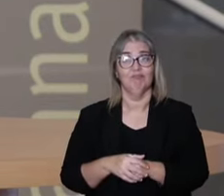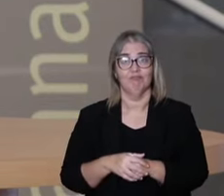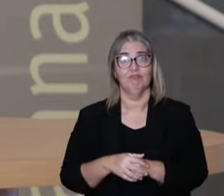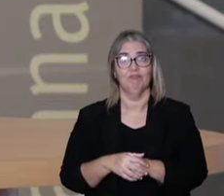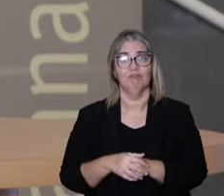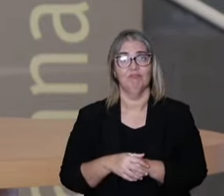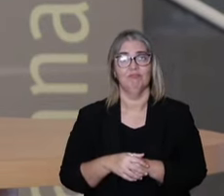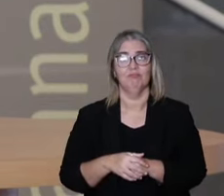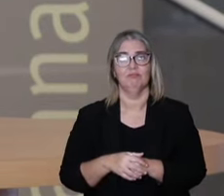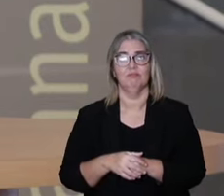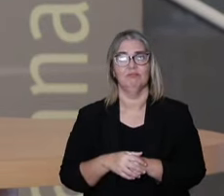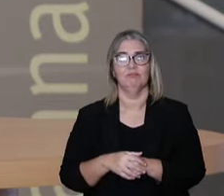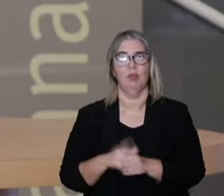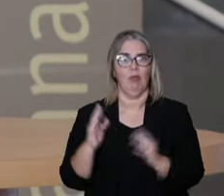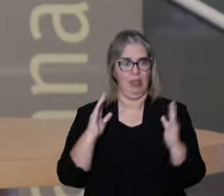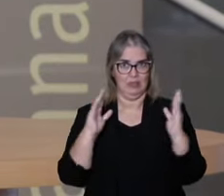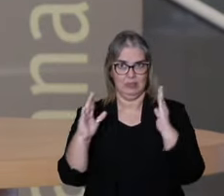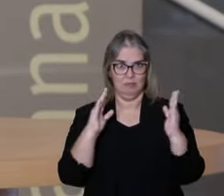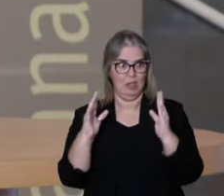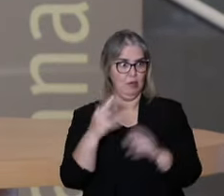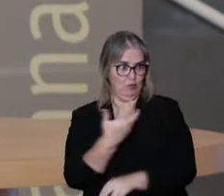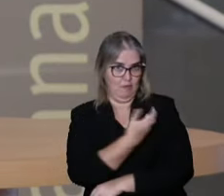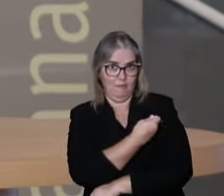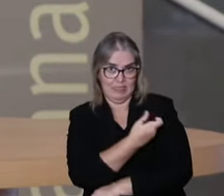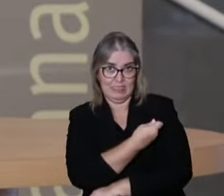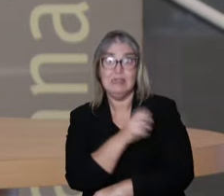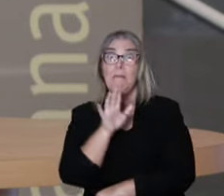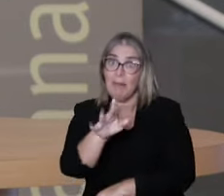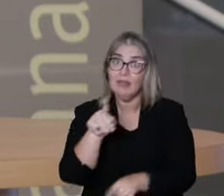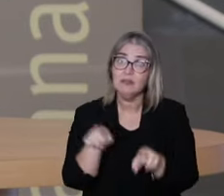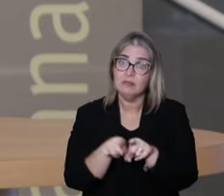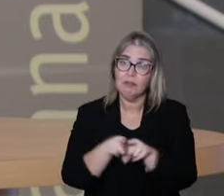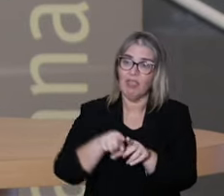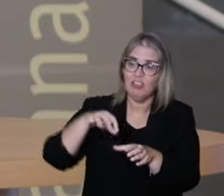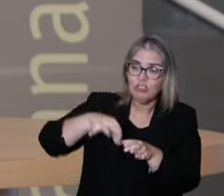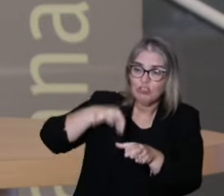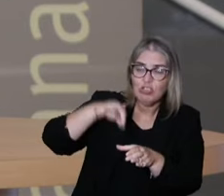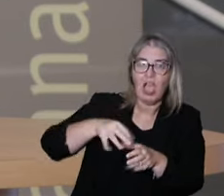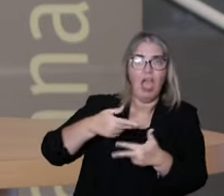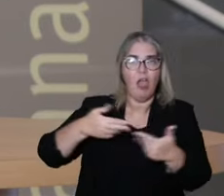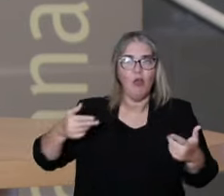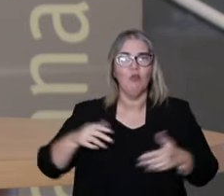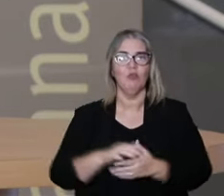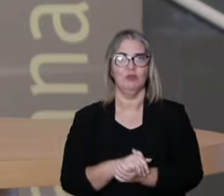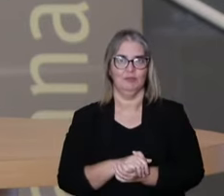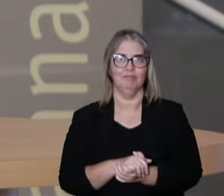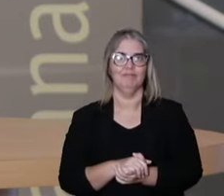It's a strong presence since this period, and it's quite curious.